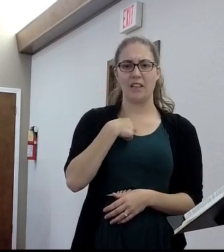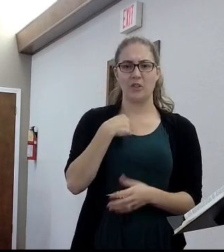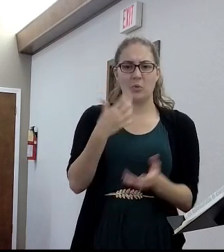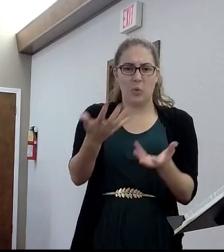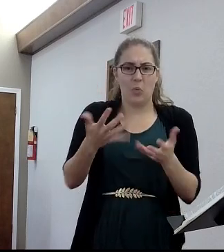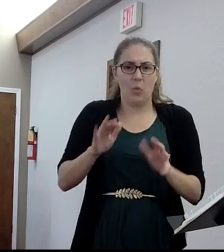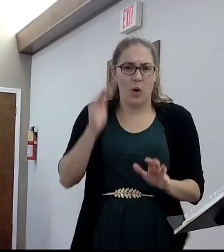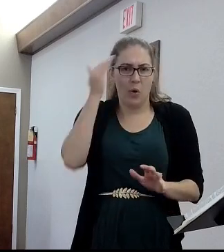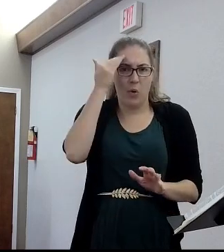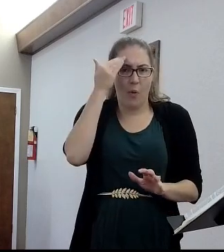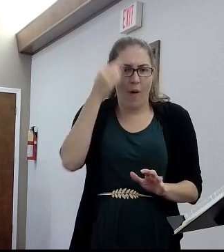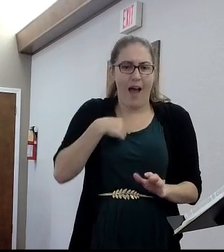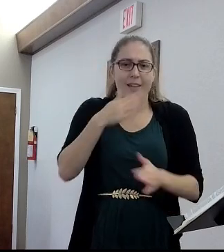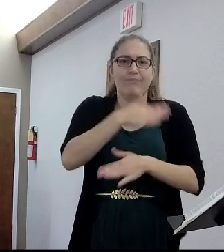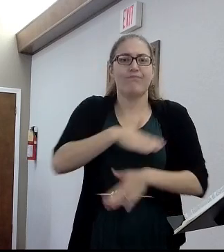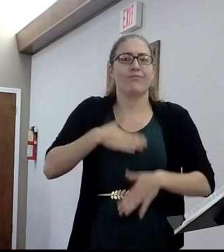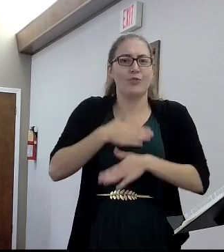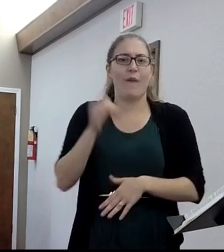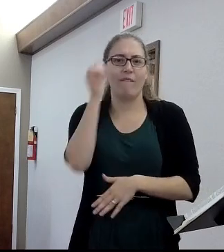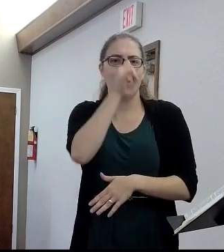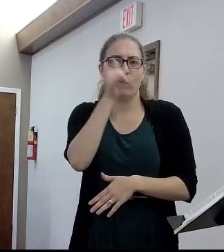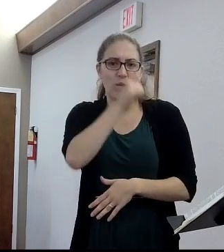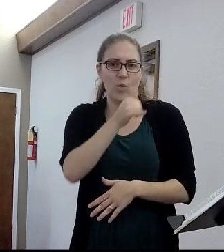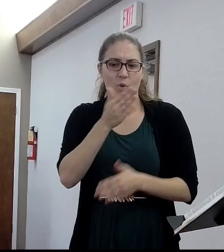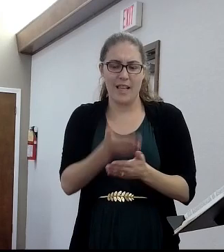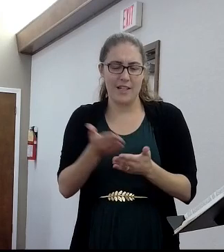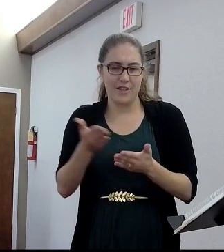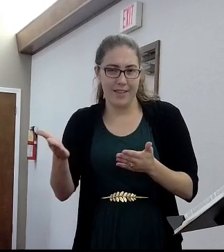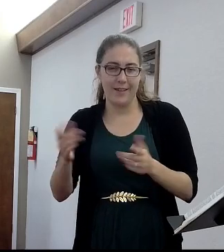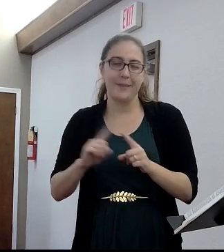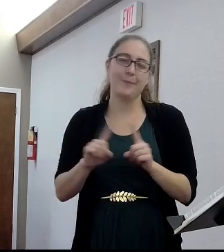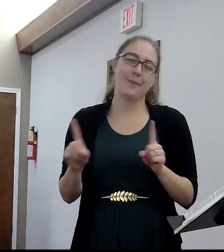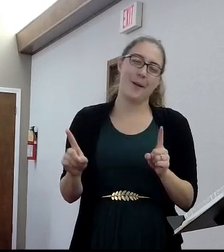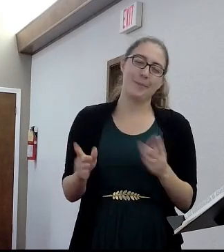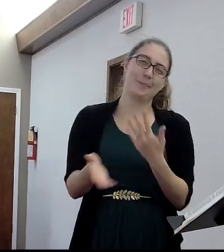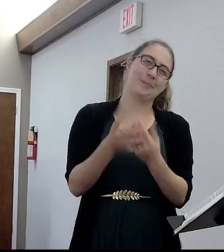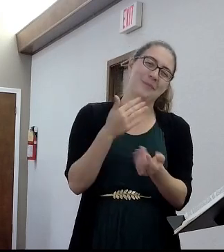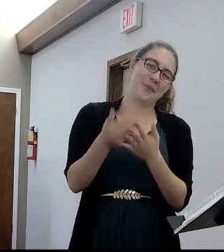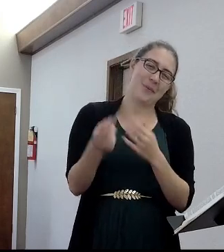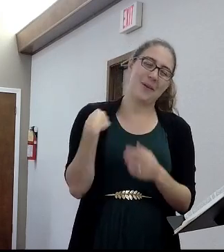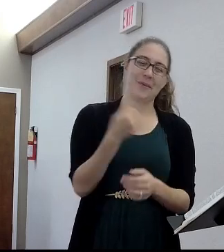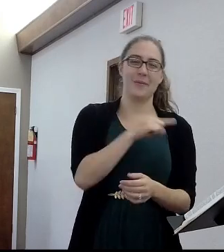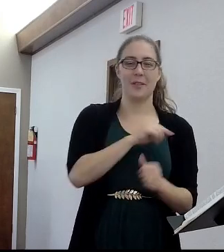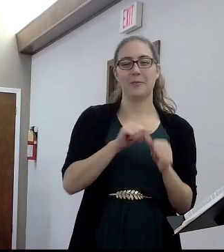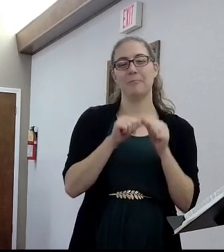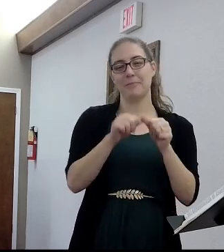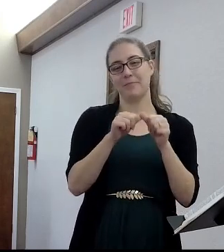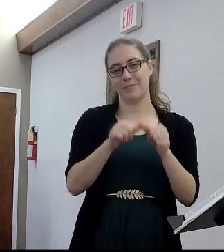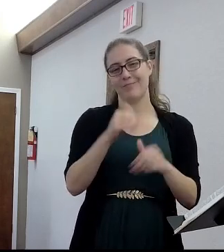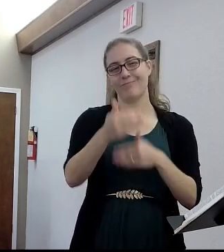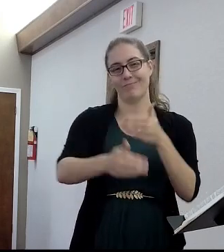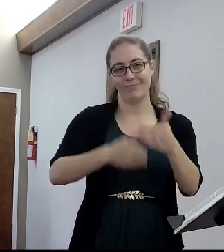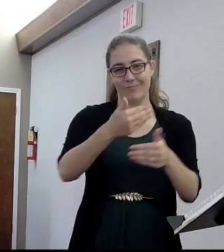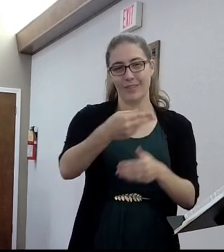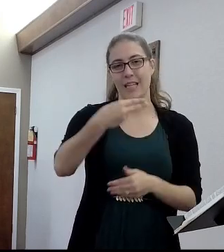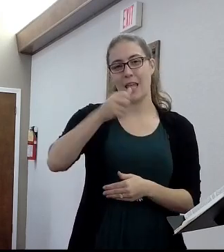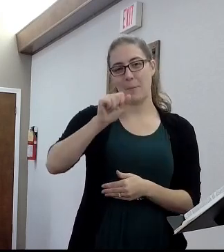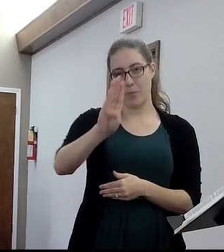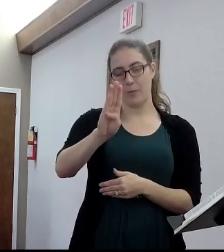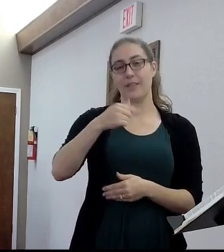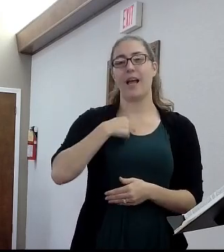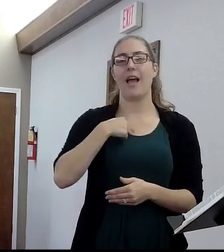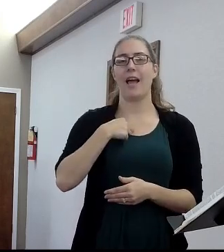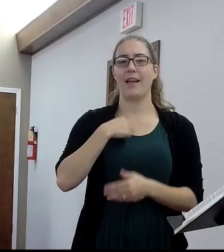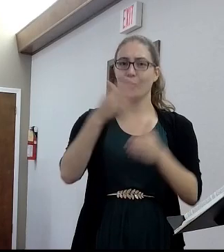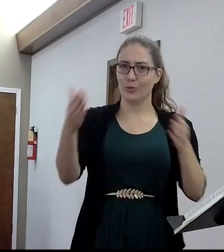things. And anyways, we're going to move right on into Hebrews this morning. So, I just encourage you. I'm looking forward